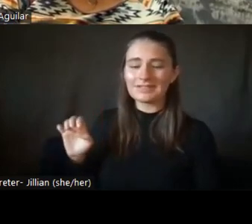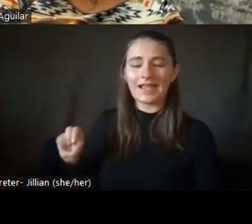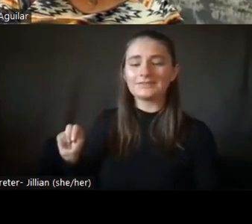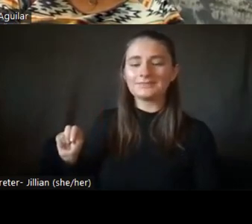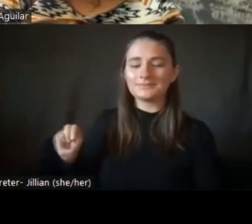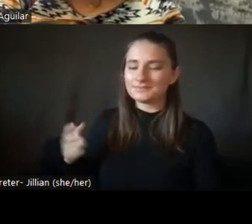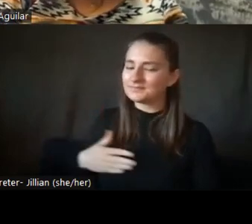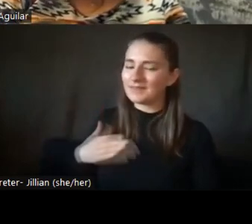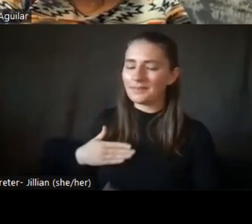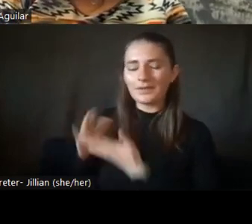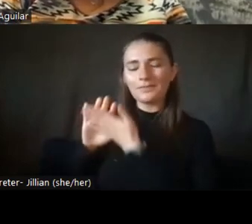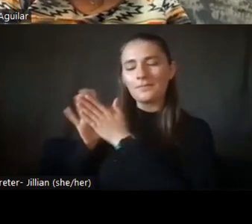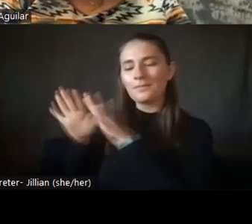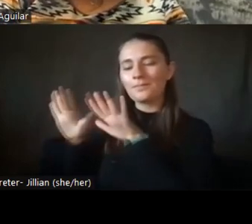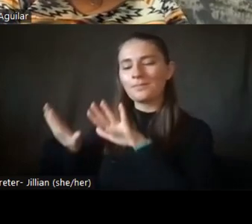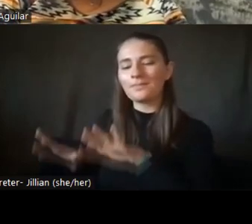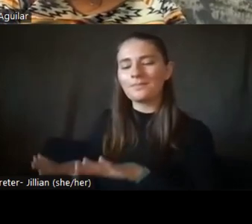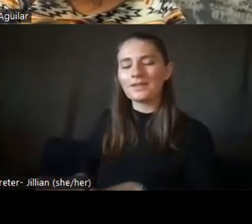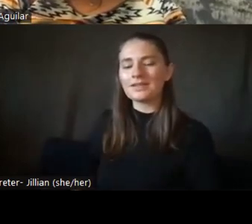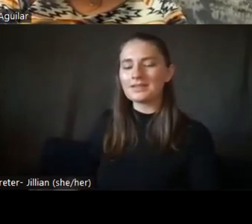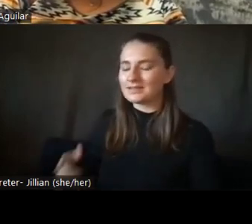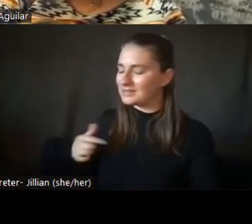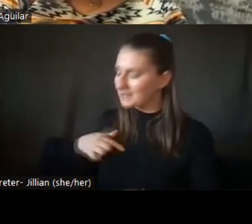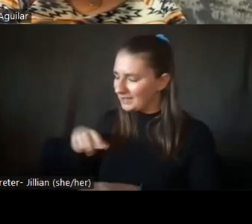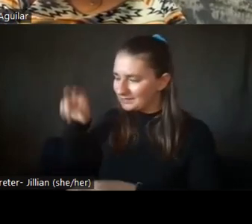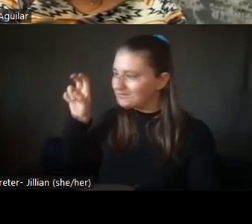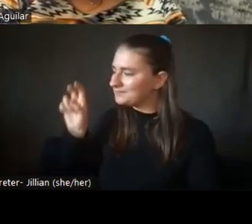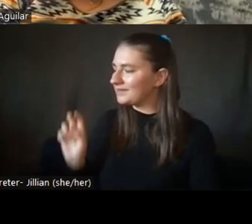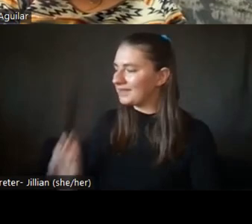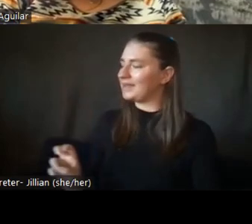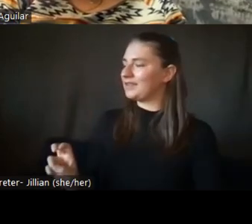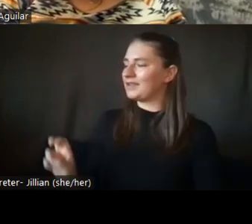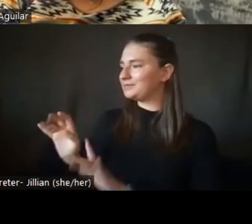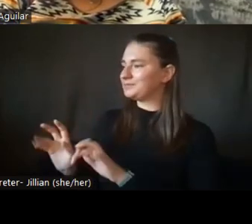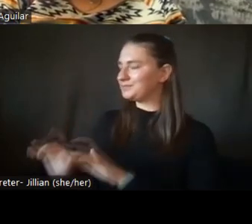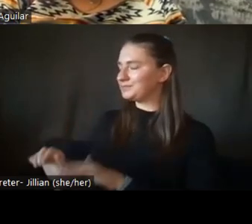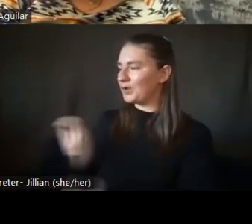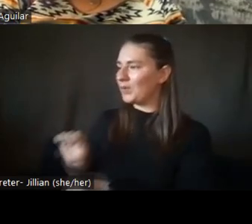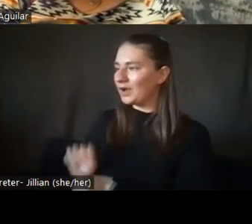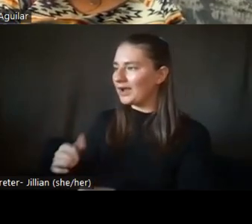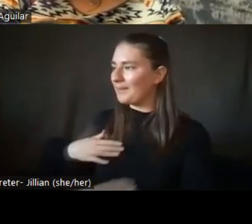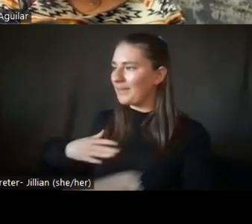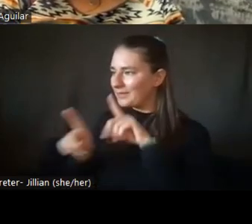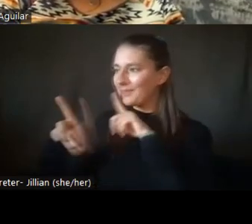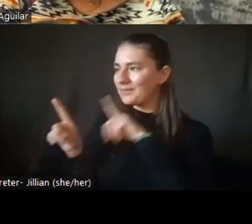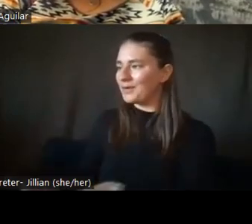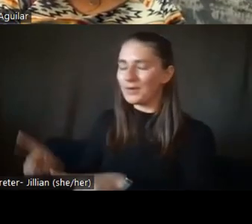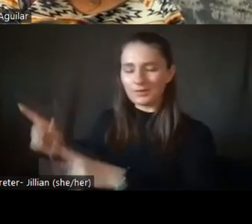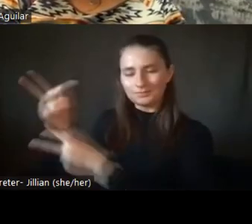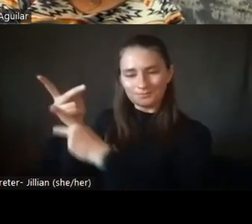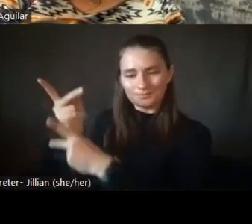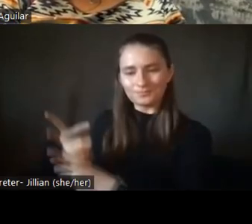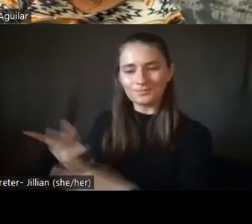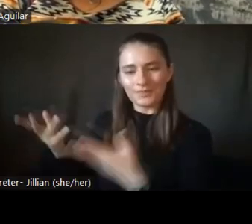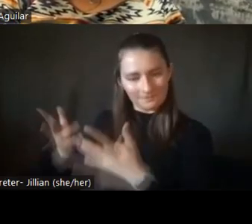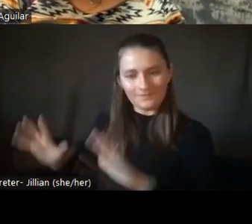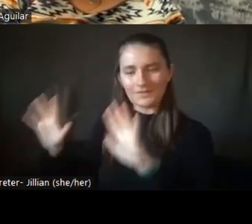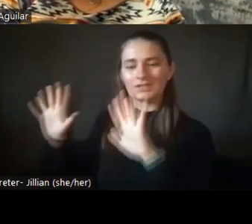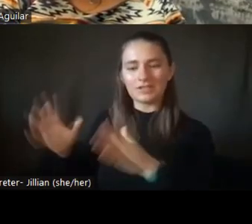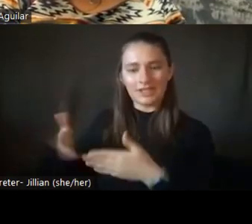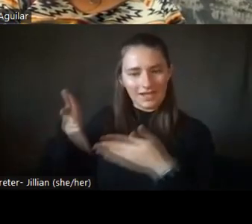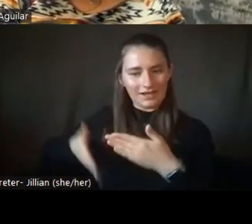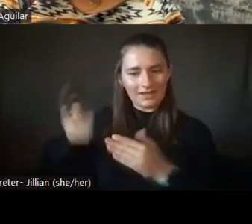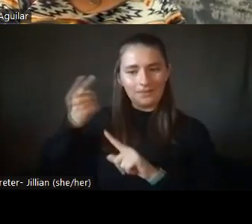I get in there and I work on my reports and I do my statisticals and I get it all done. And at the end of the month, I'm like,